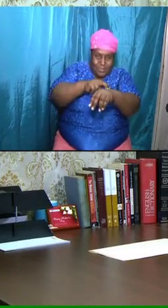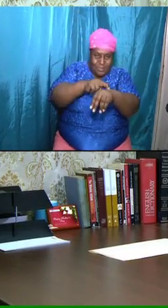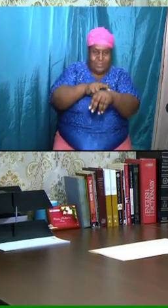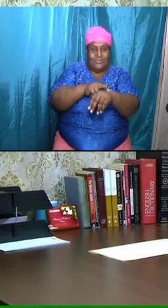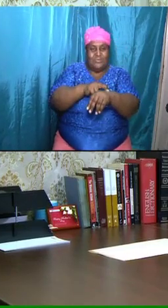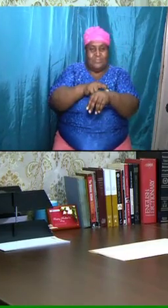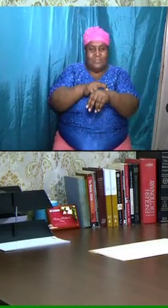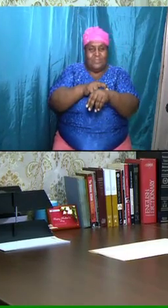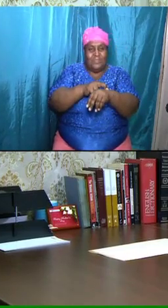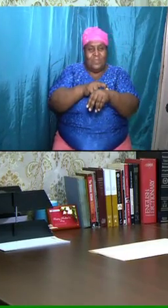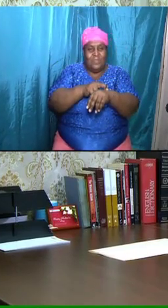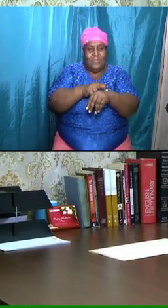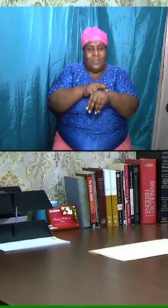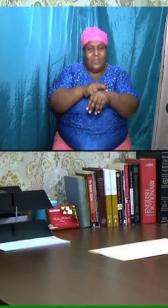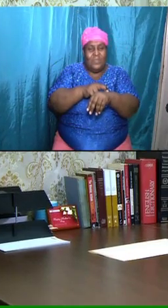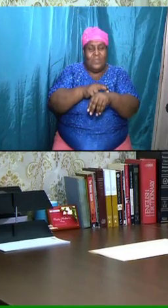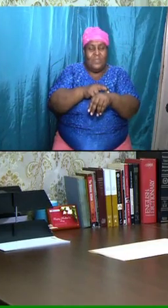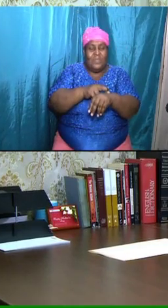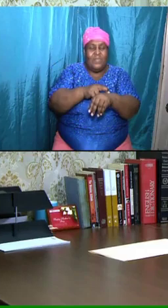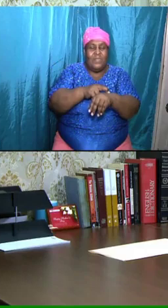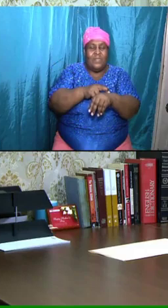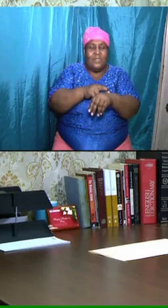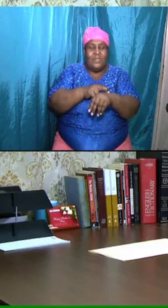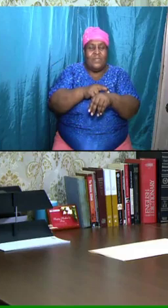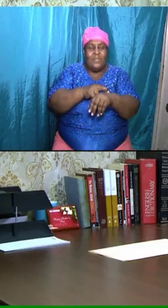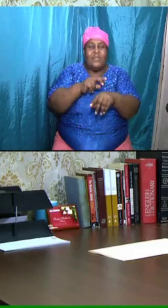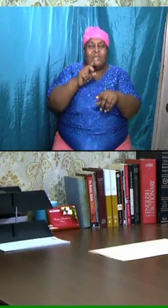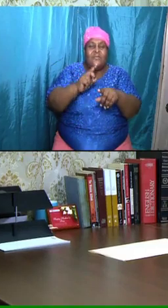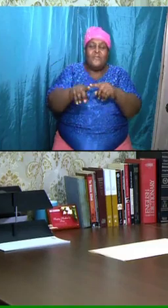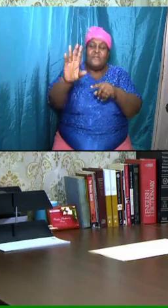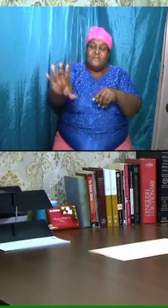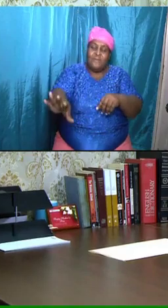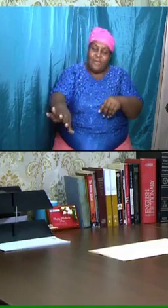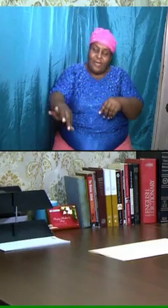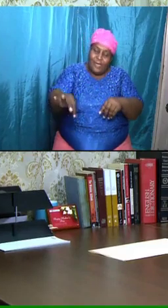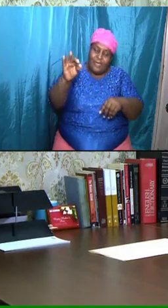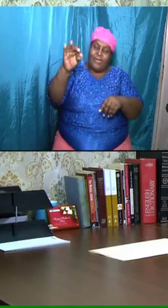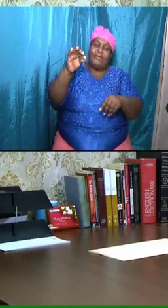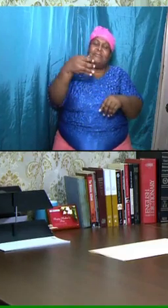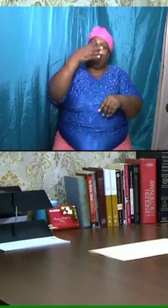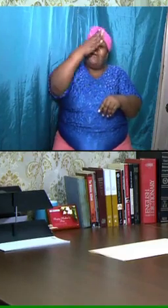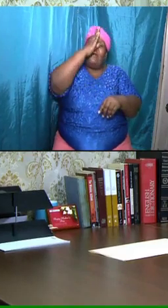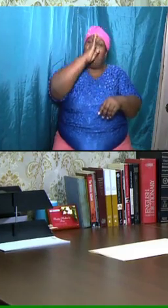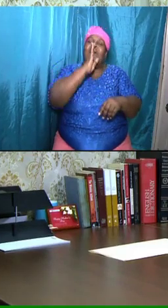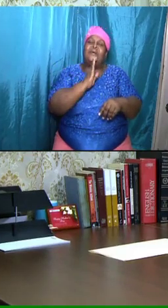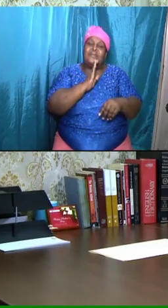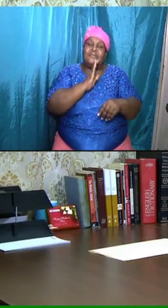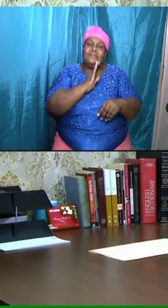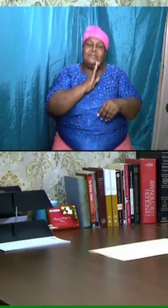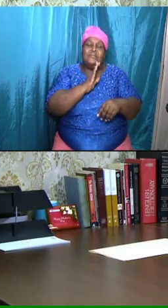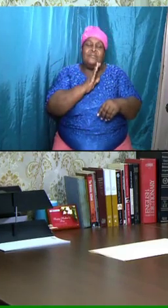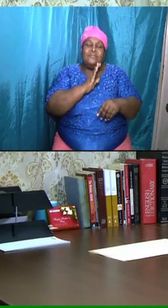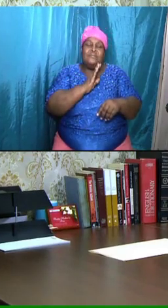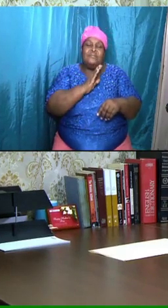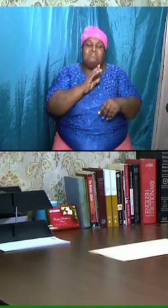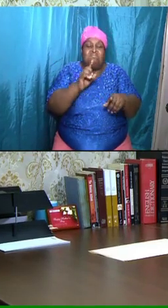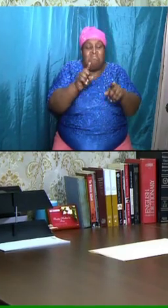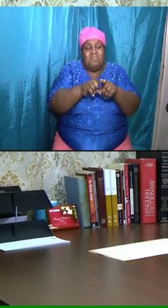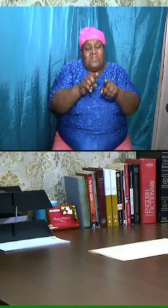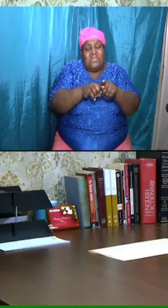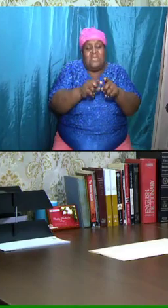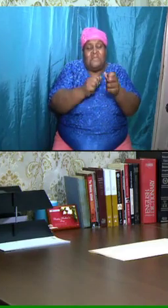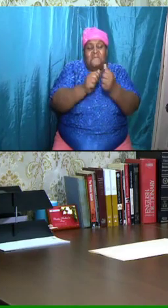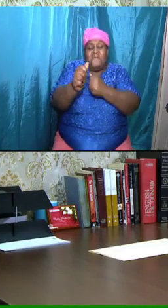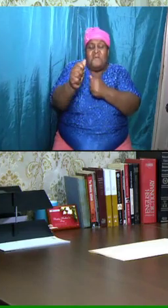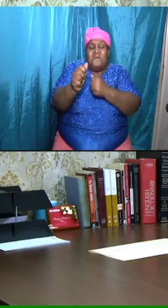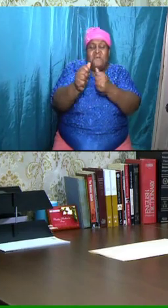towards ultimately finding Almighty God. But as far as the Jewish